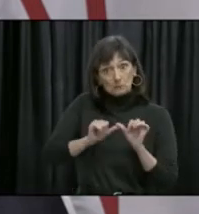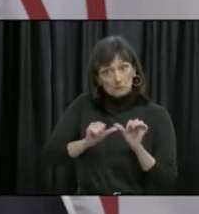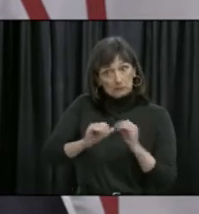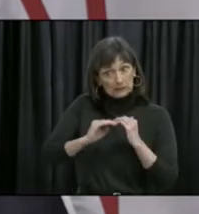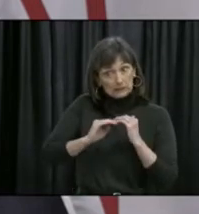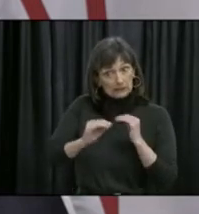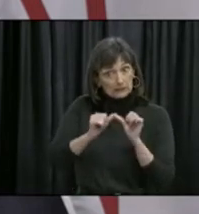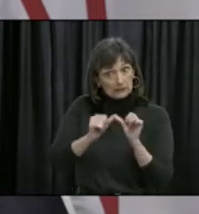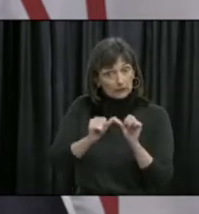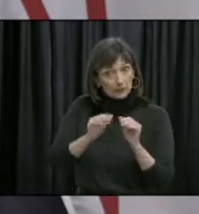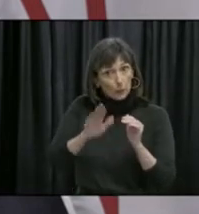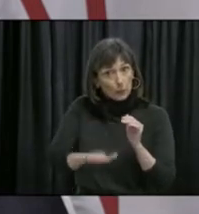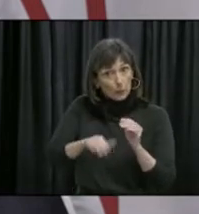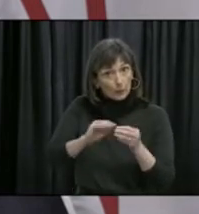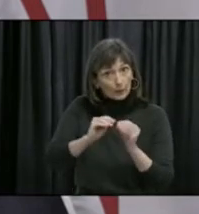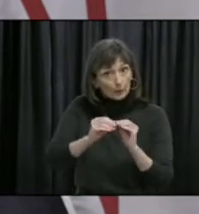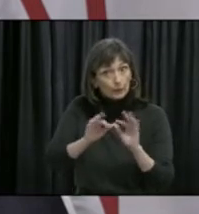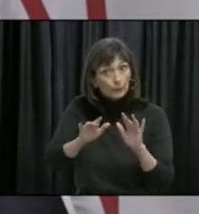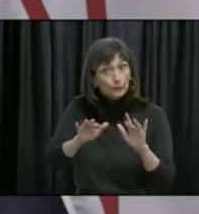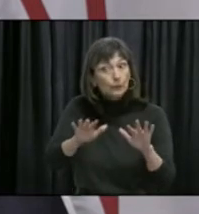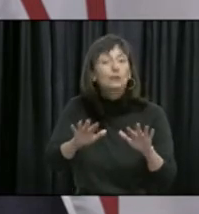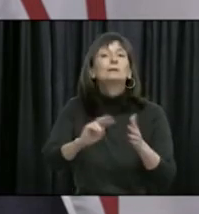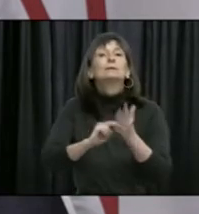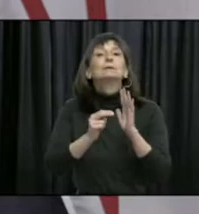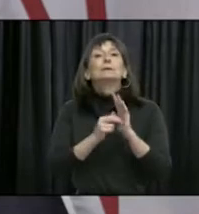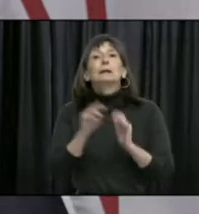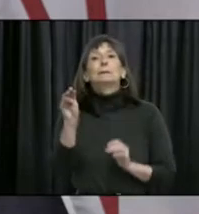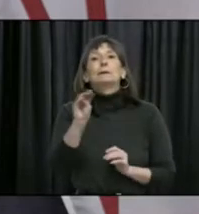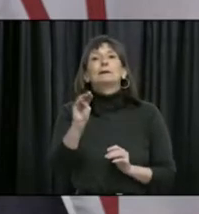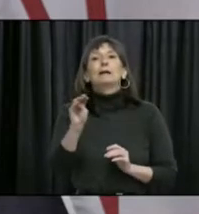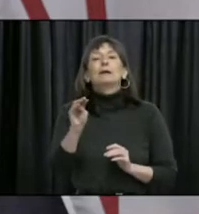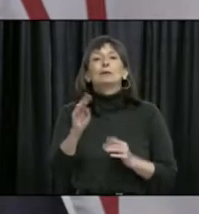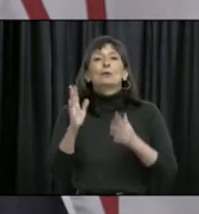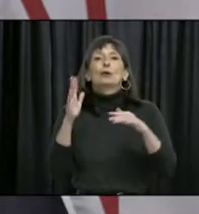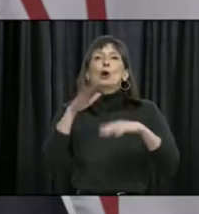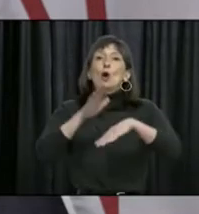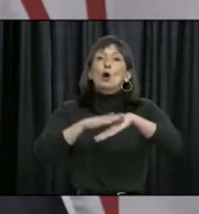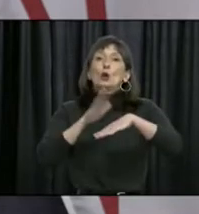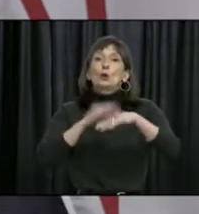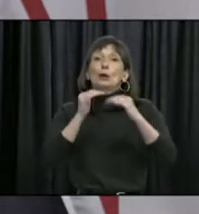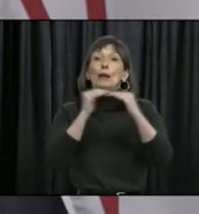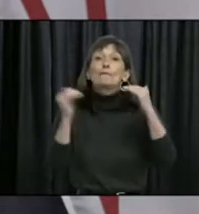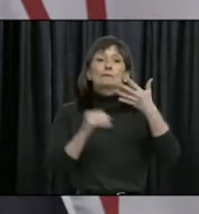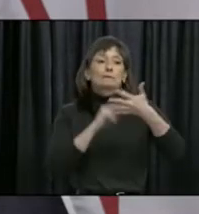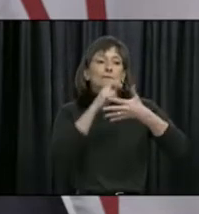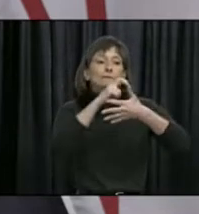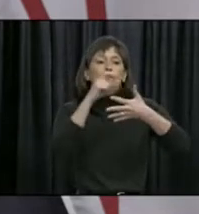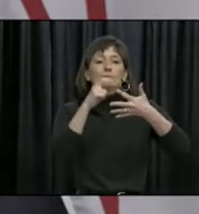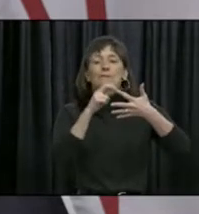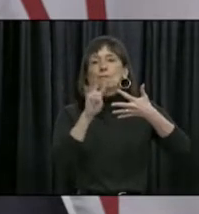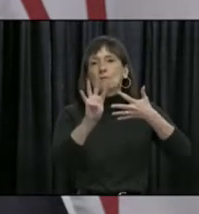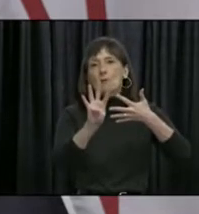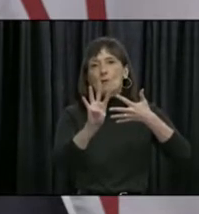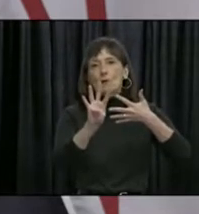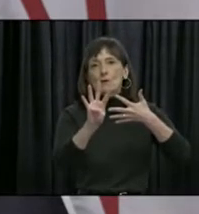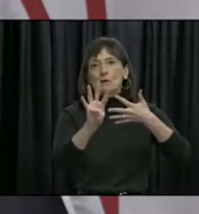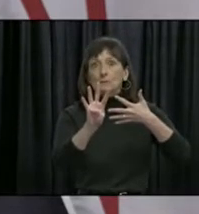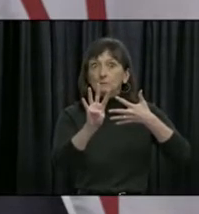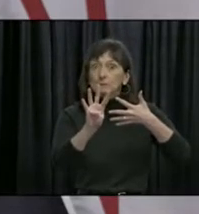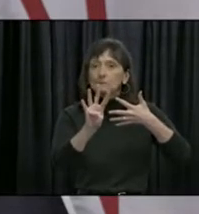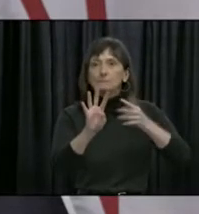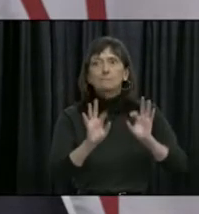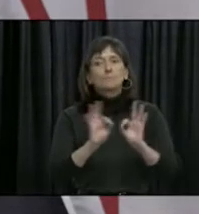remains low, on Monday, we will be moving to Alert Level 4. This is a considerable milestone as we must move to this